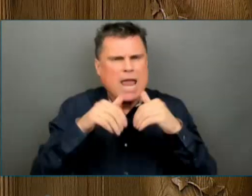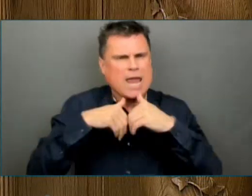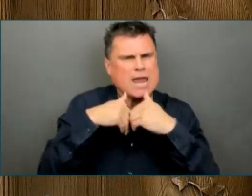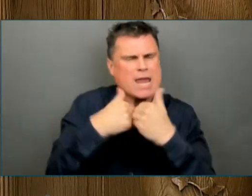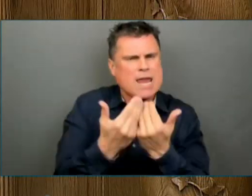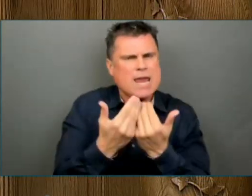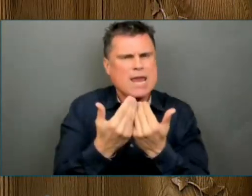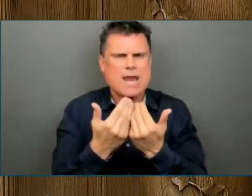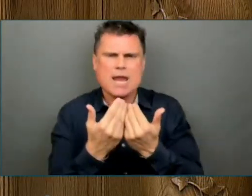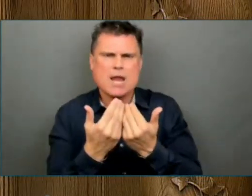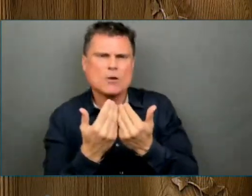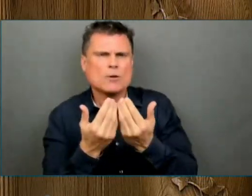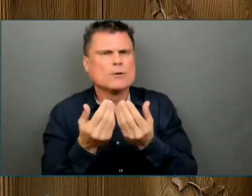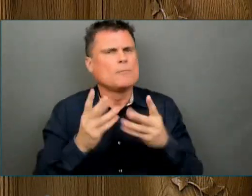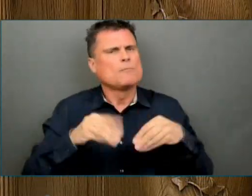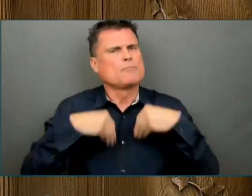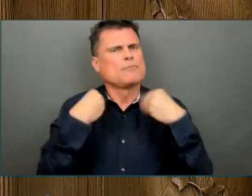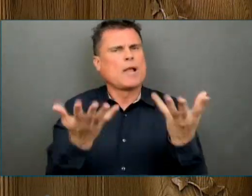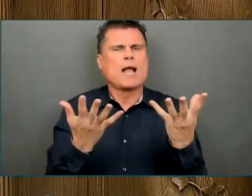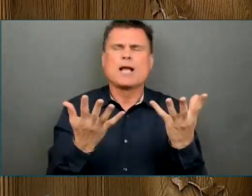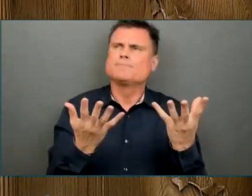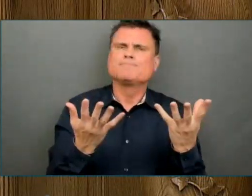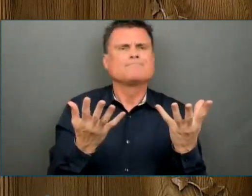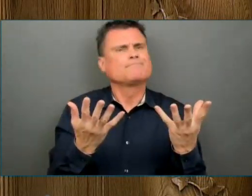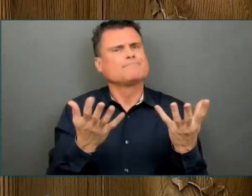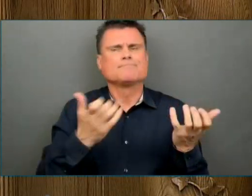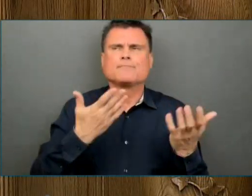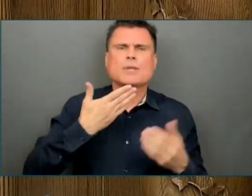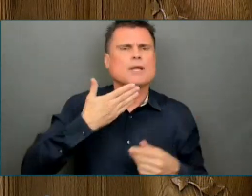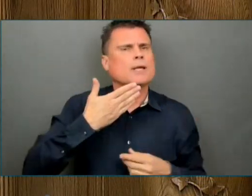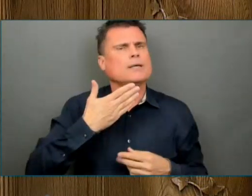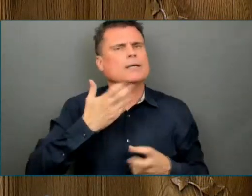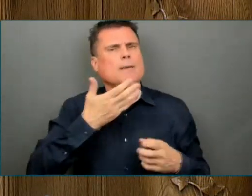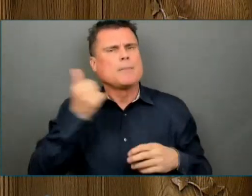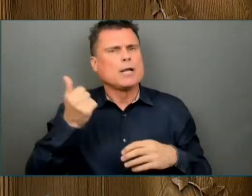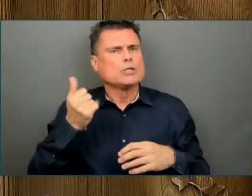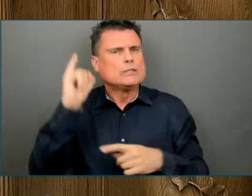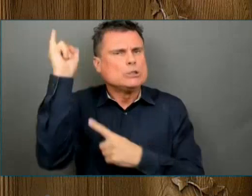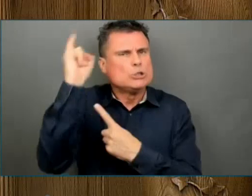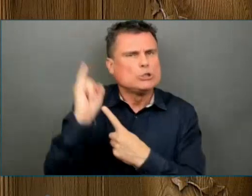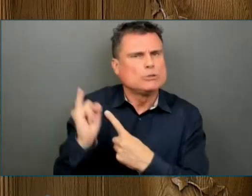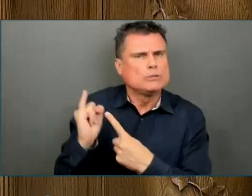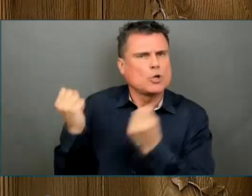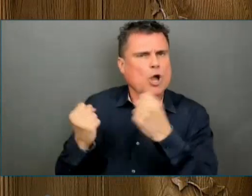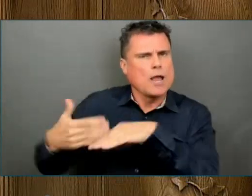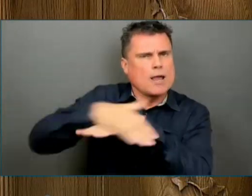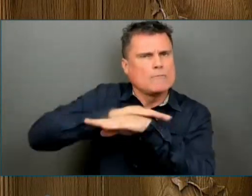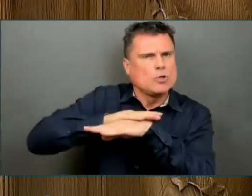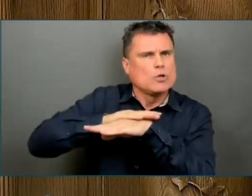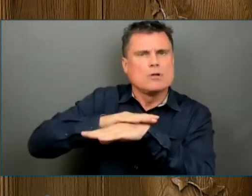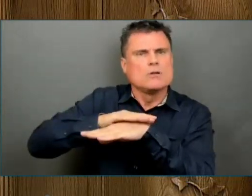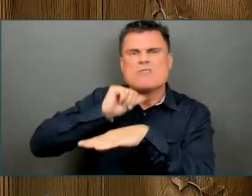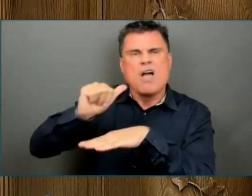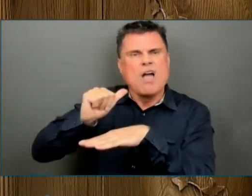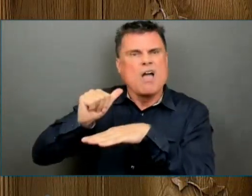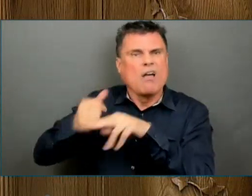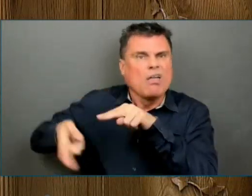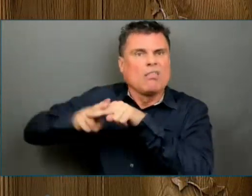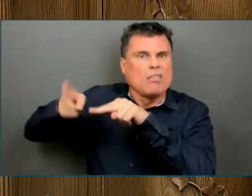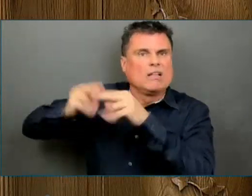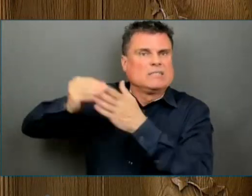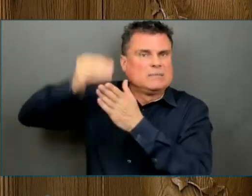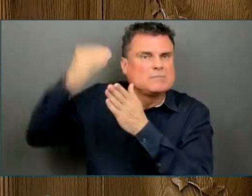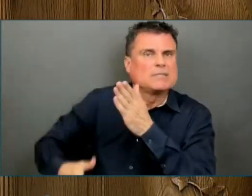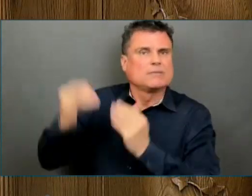long-term fiscal integrity. Whether you are renting or paying a mortgage, there is no bigger monthly